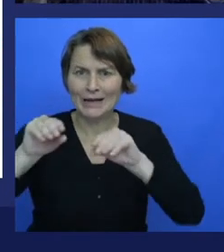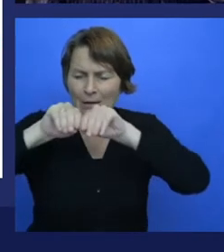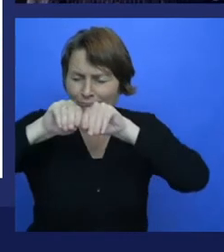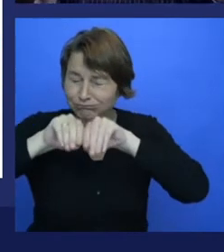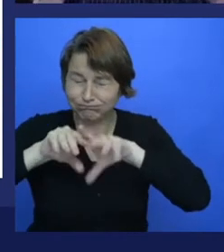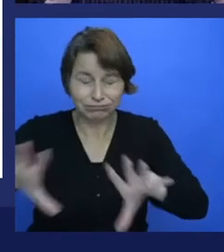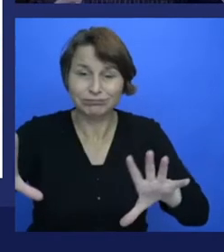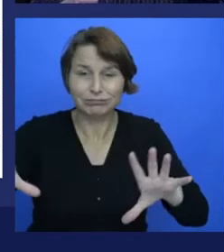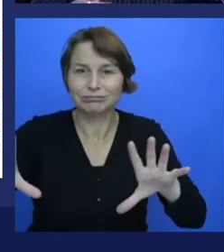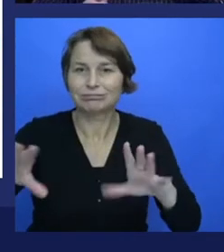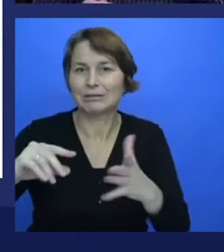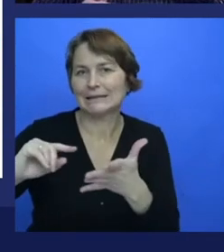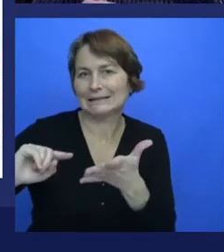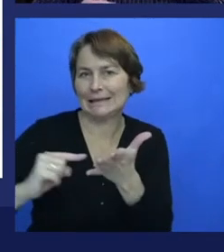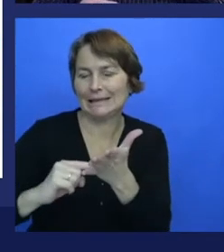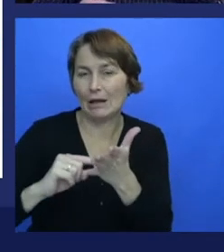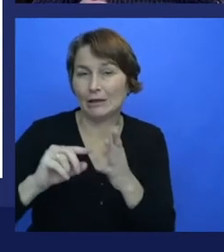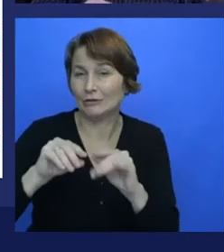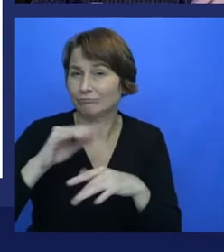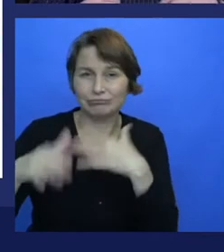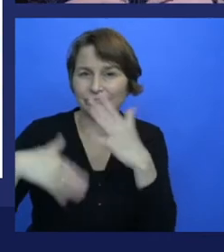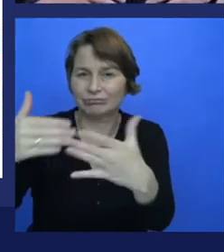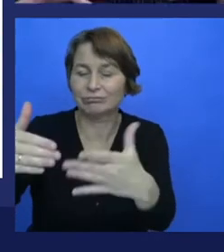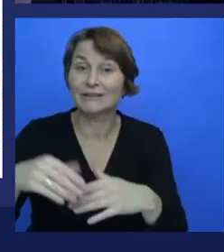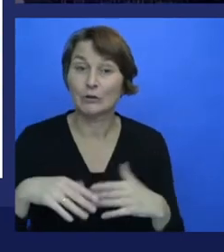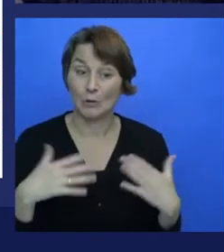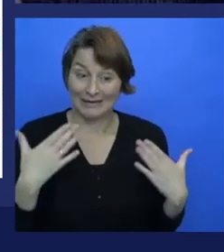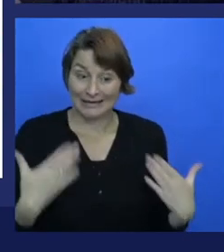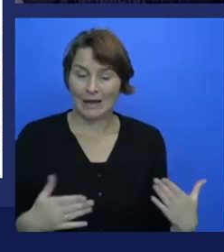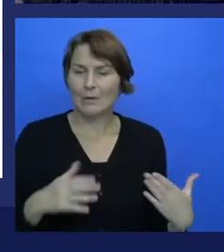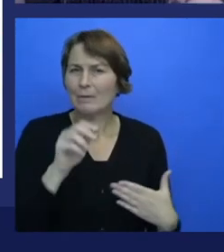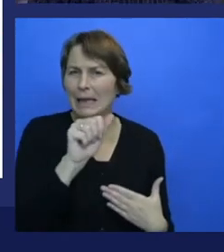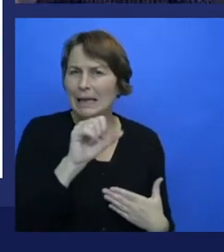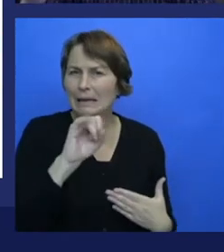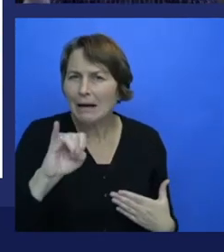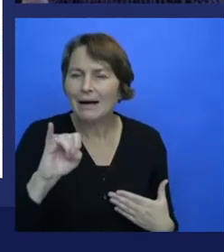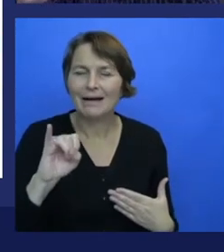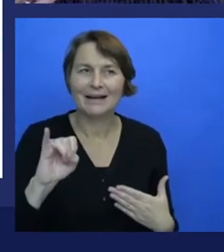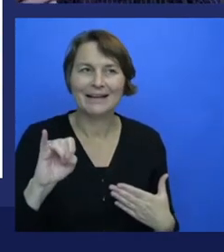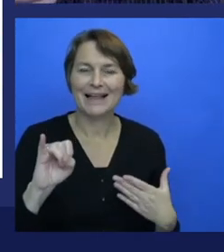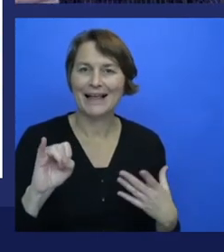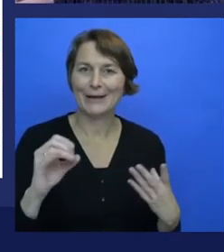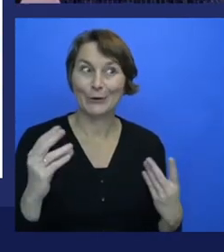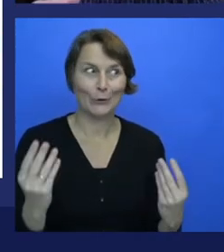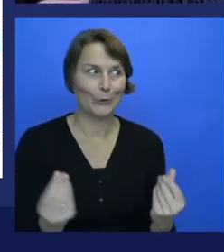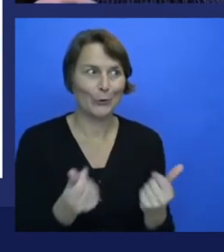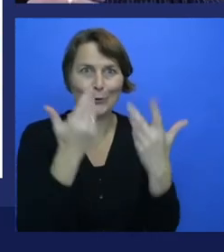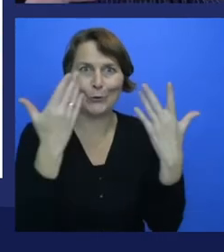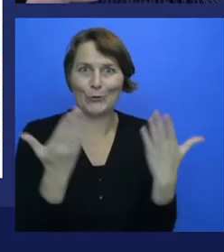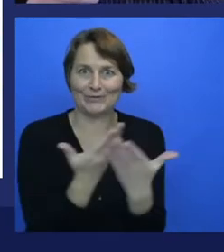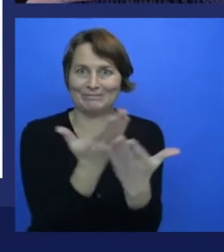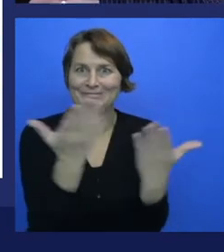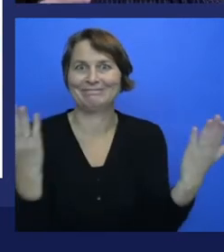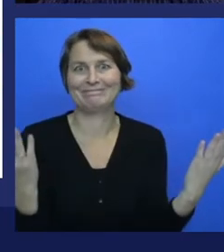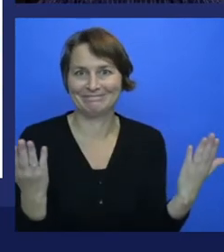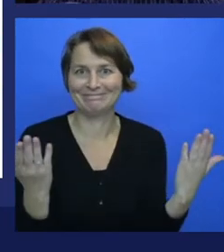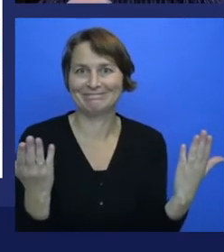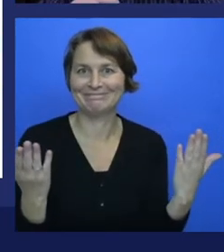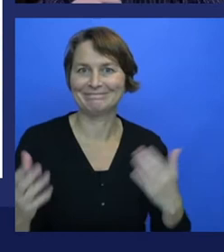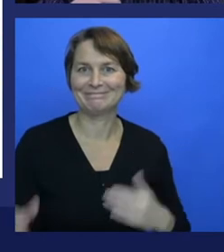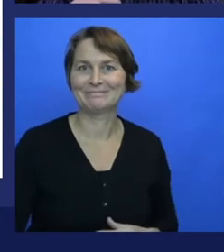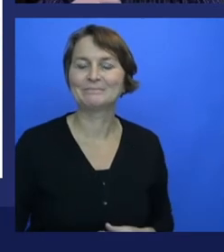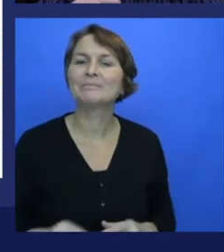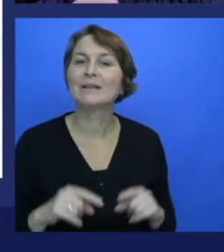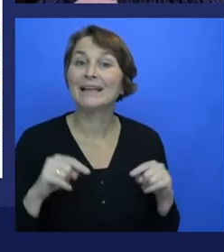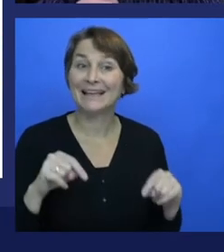about artificial intelligence today and this new spring that we've been living in, it starts